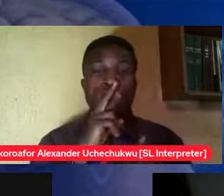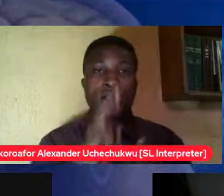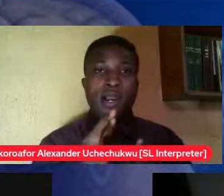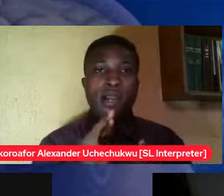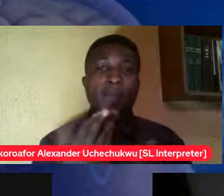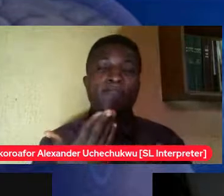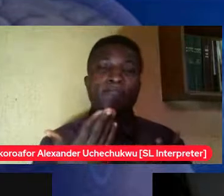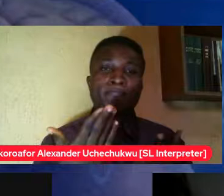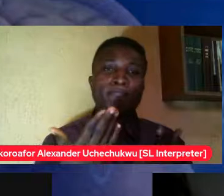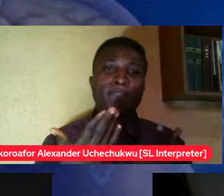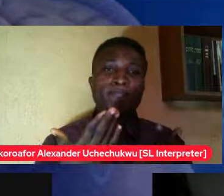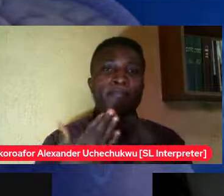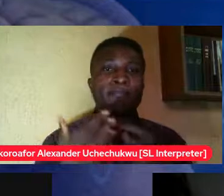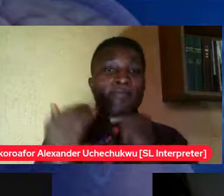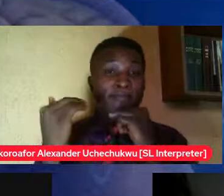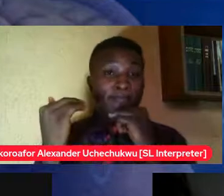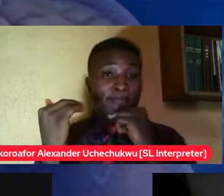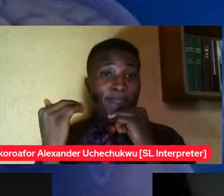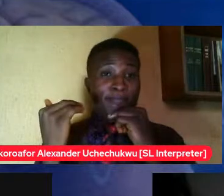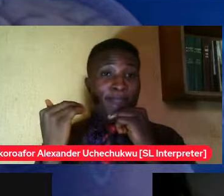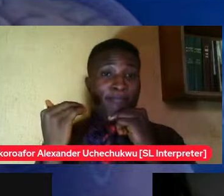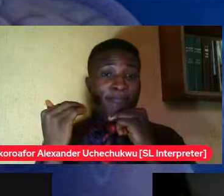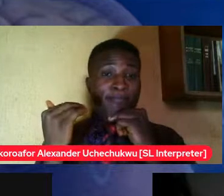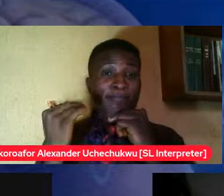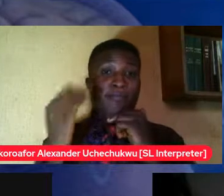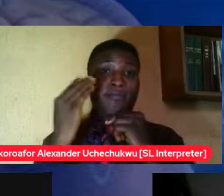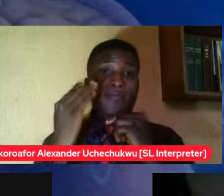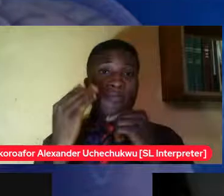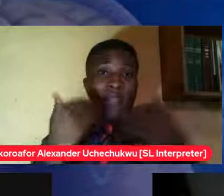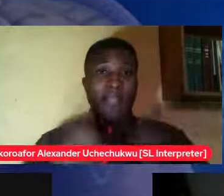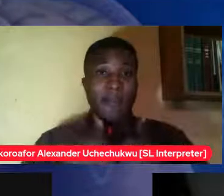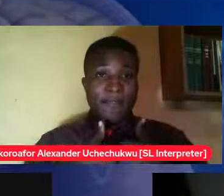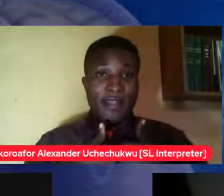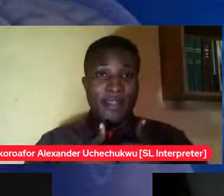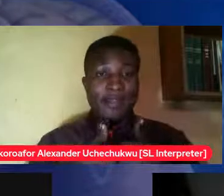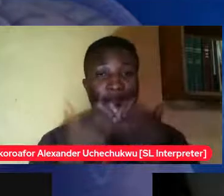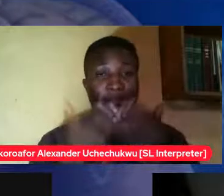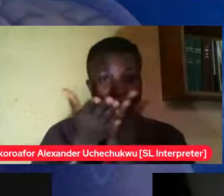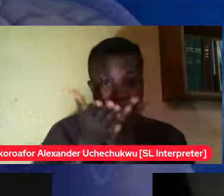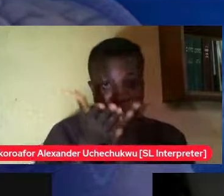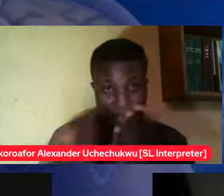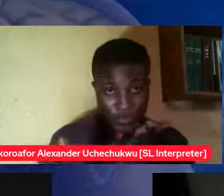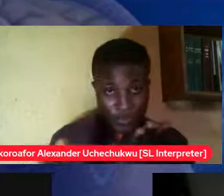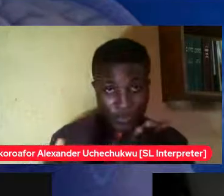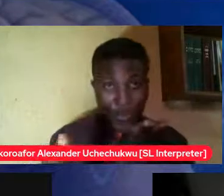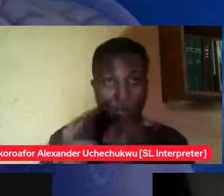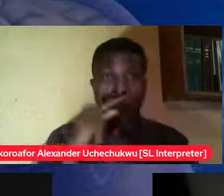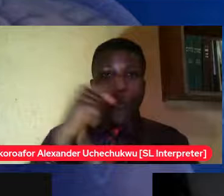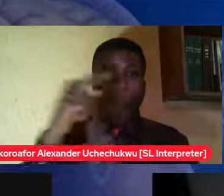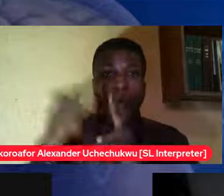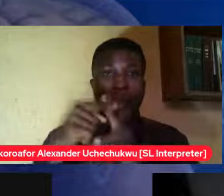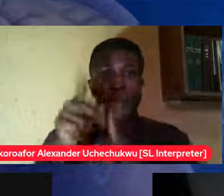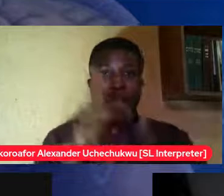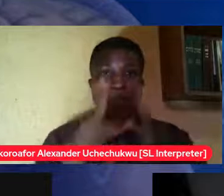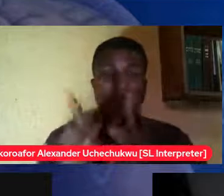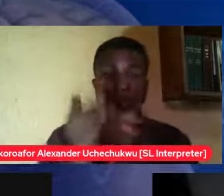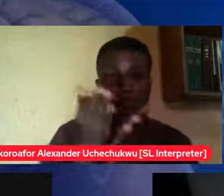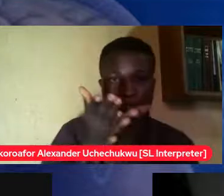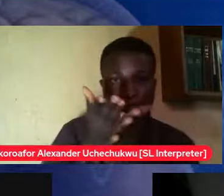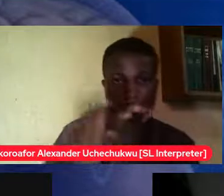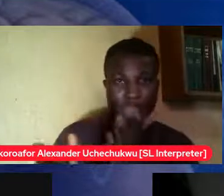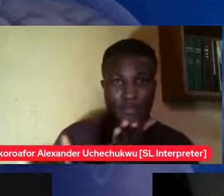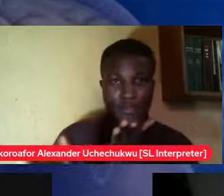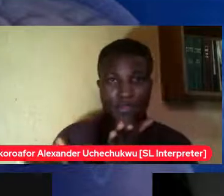understand number one is you are worthy you are enough whoever chooses to reject you it's on them not you